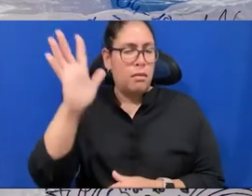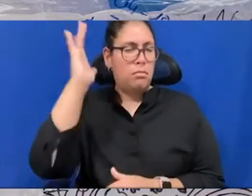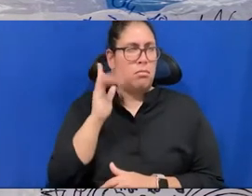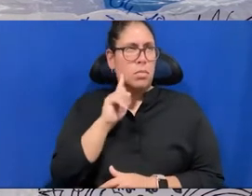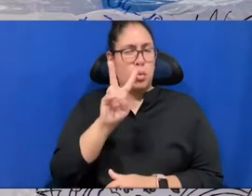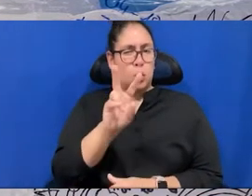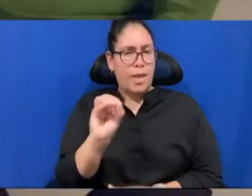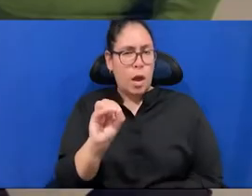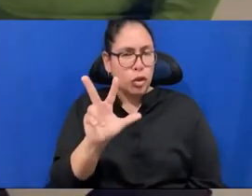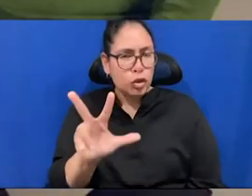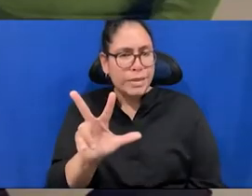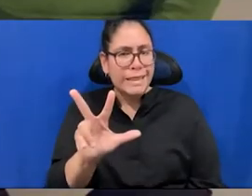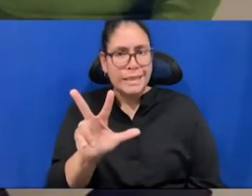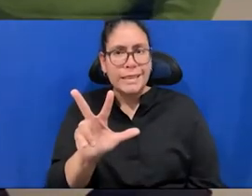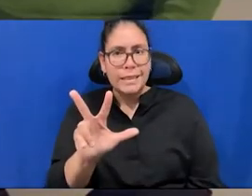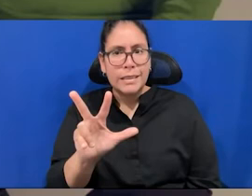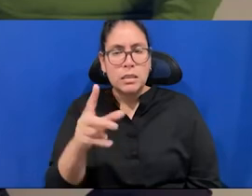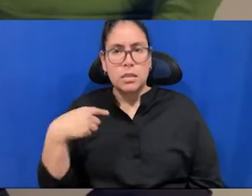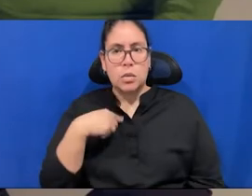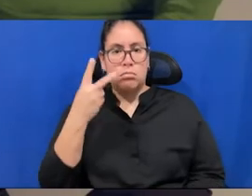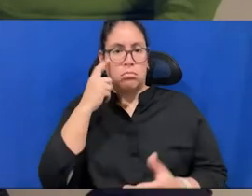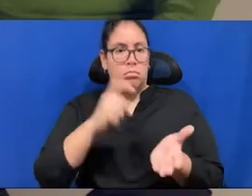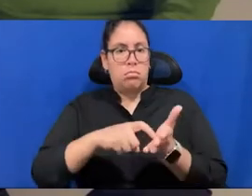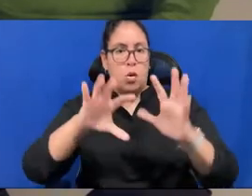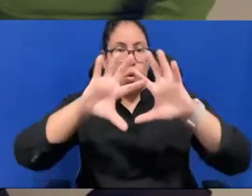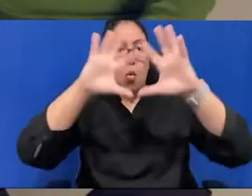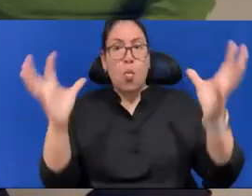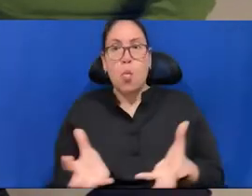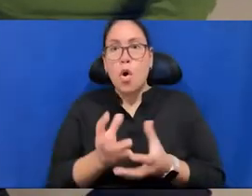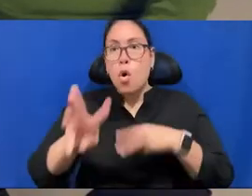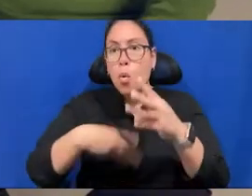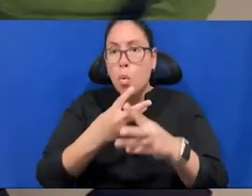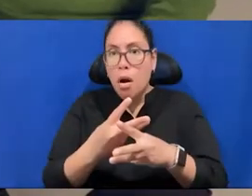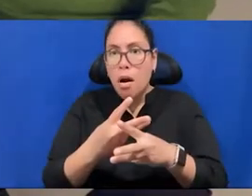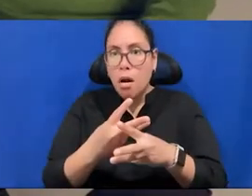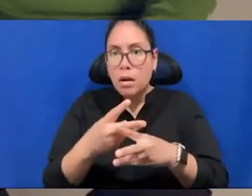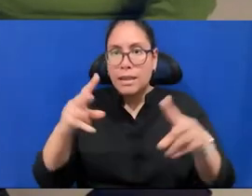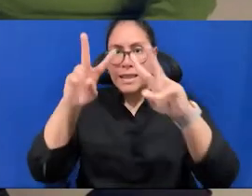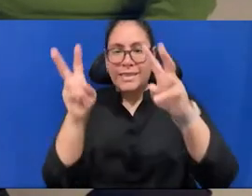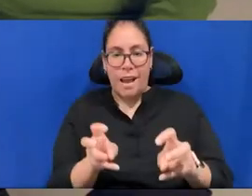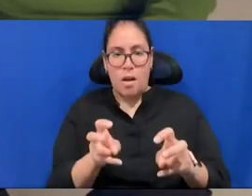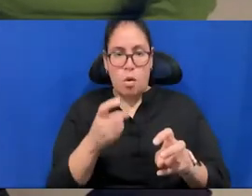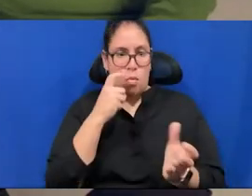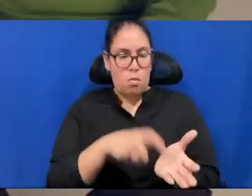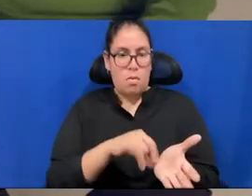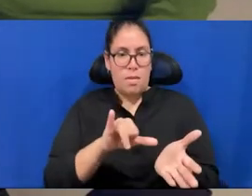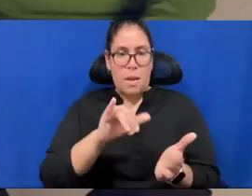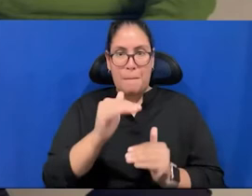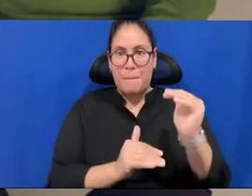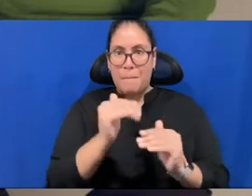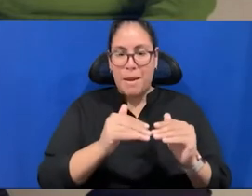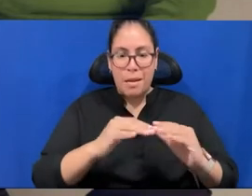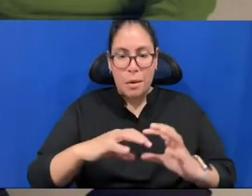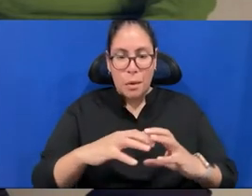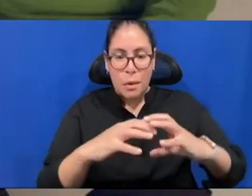spread a kind of worldwide, know, people kind of download the instruction and start to build these kind of flying canvases, because in this